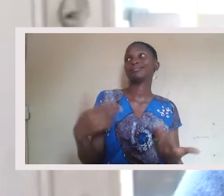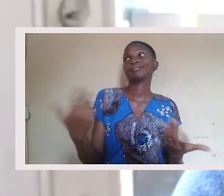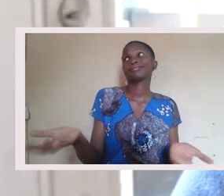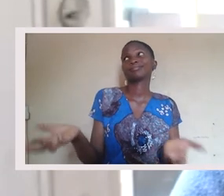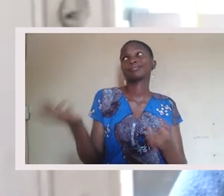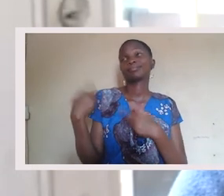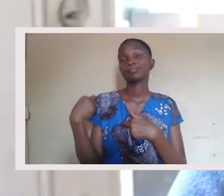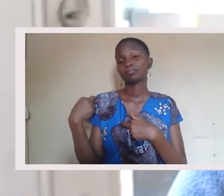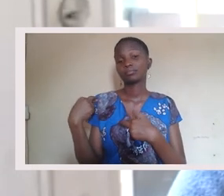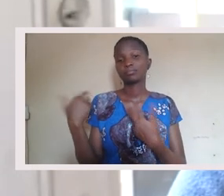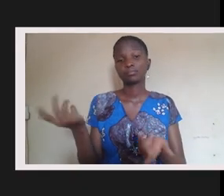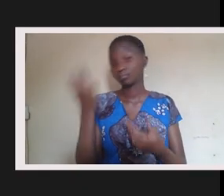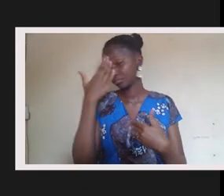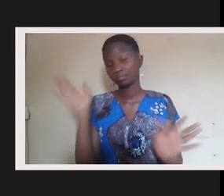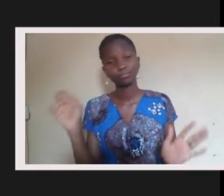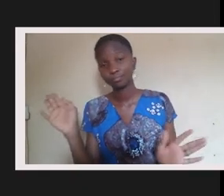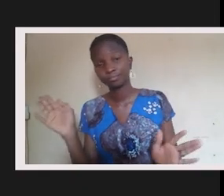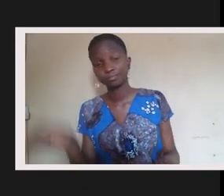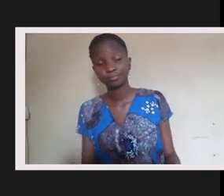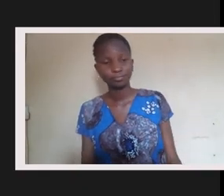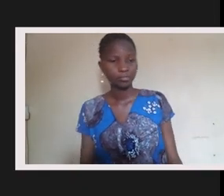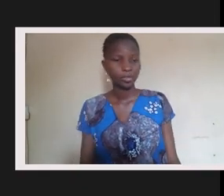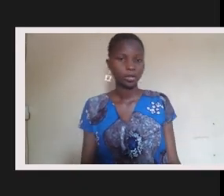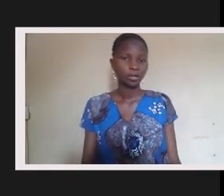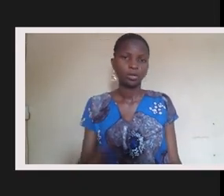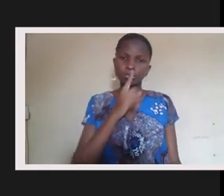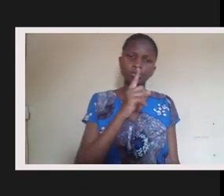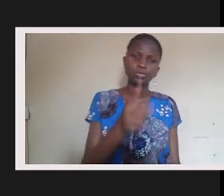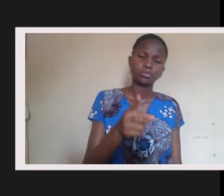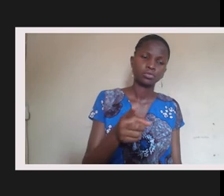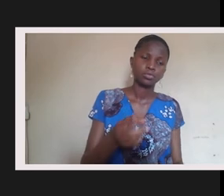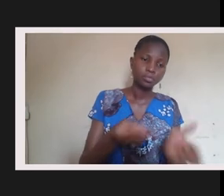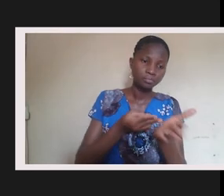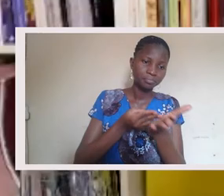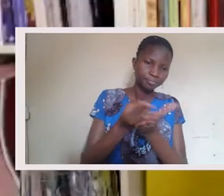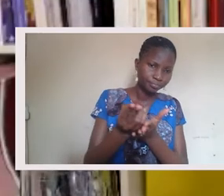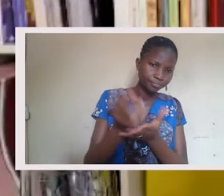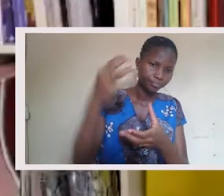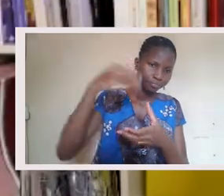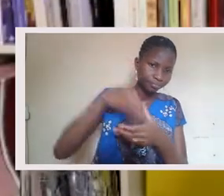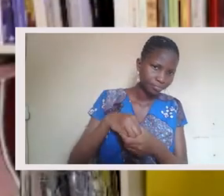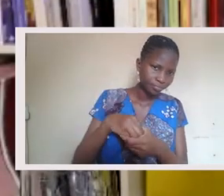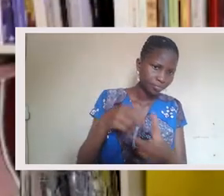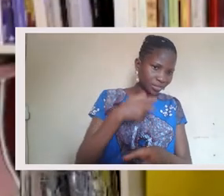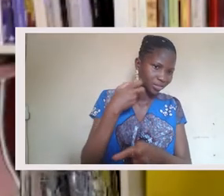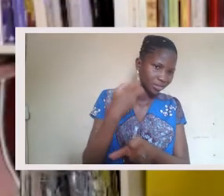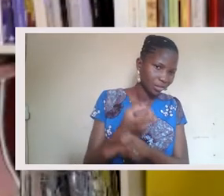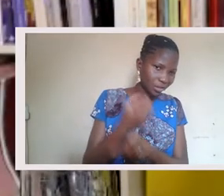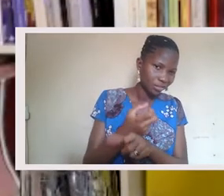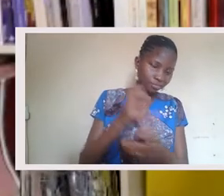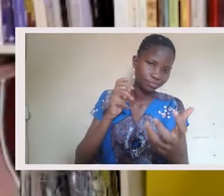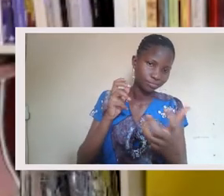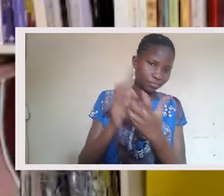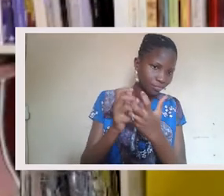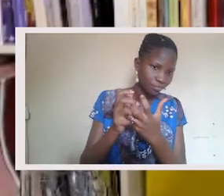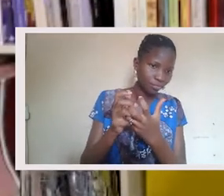Or is it just out of obligation, but I don't know. I mean, think authenticity is always a harder, a harder,